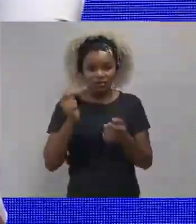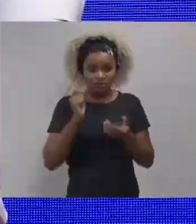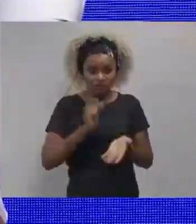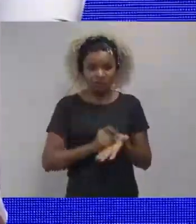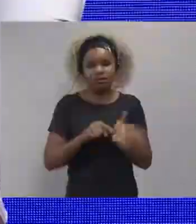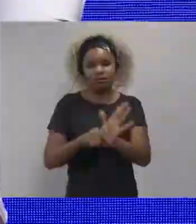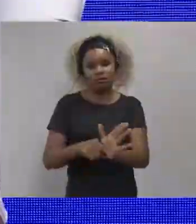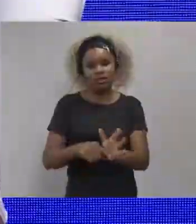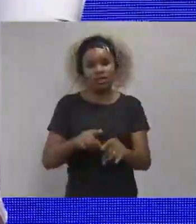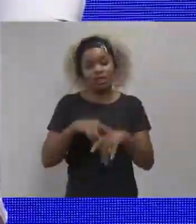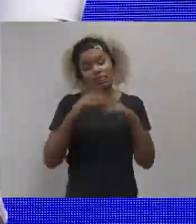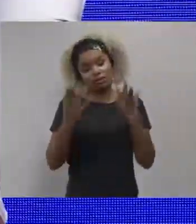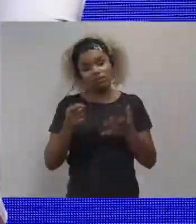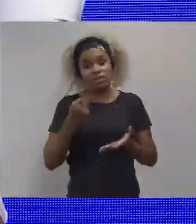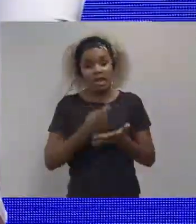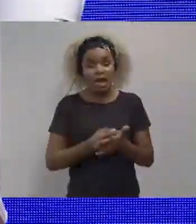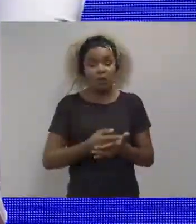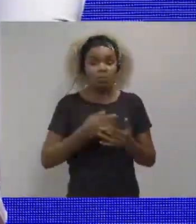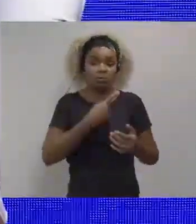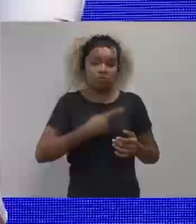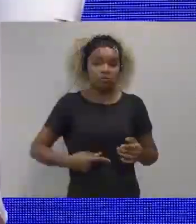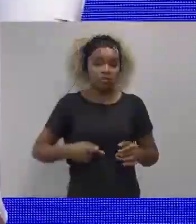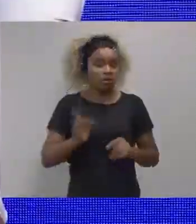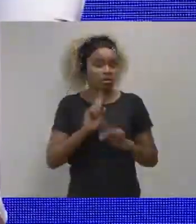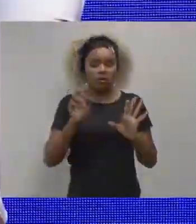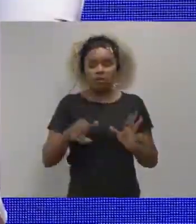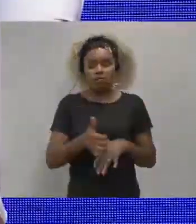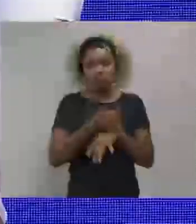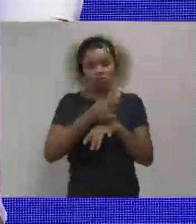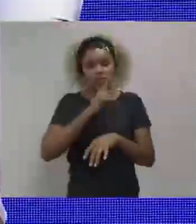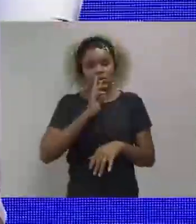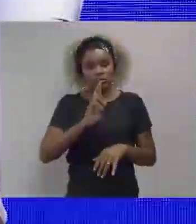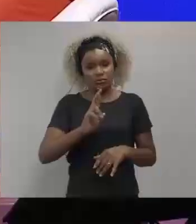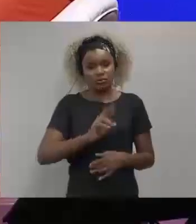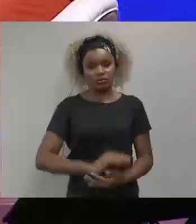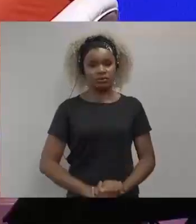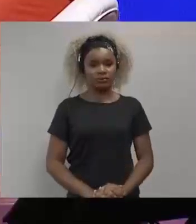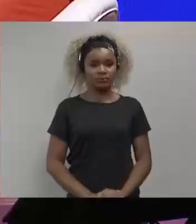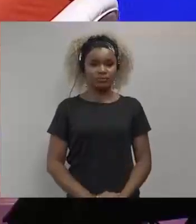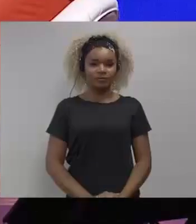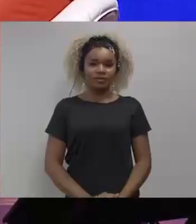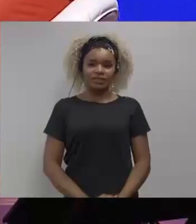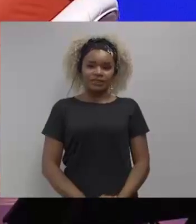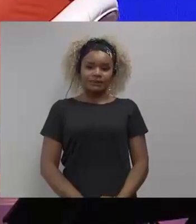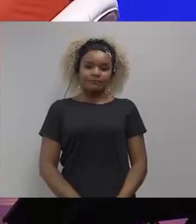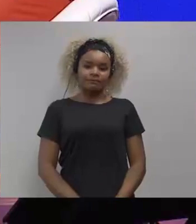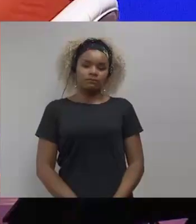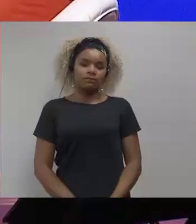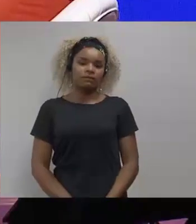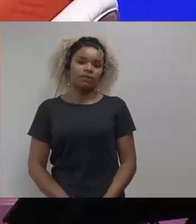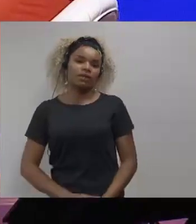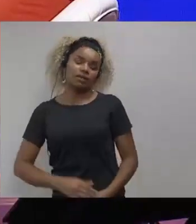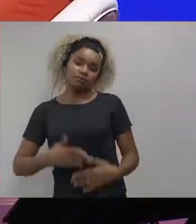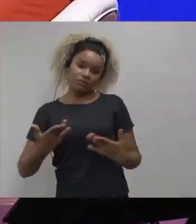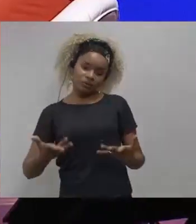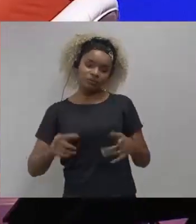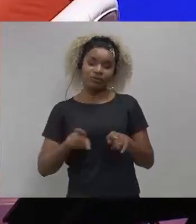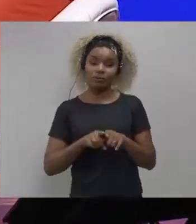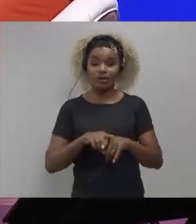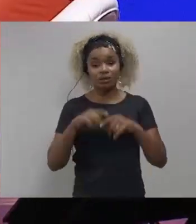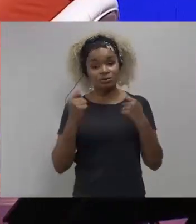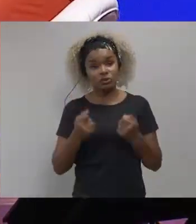has, maybe this is not the best answer. Well, interesting.